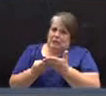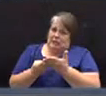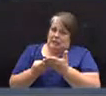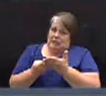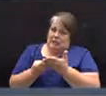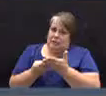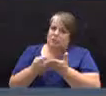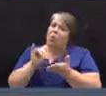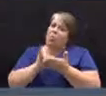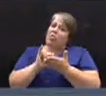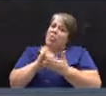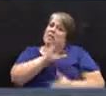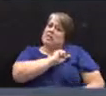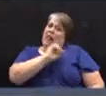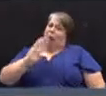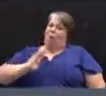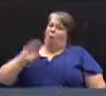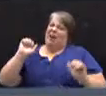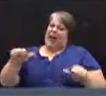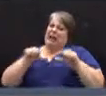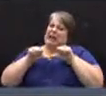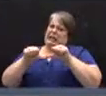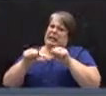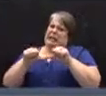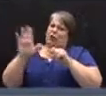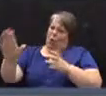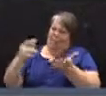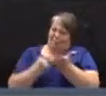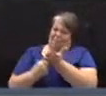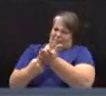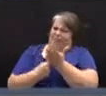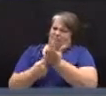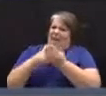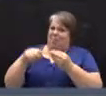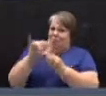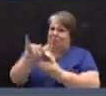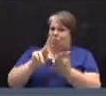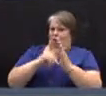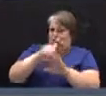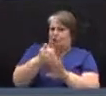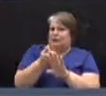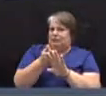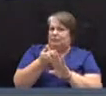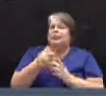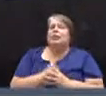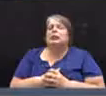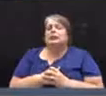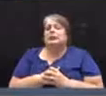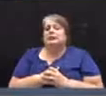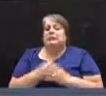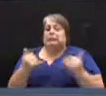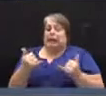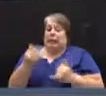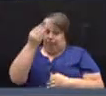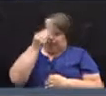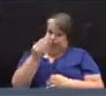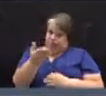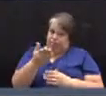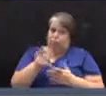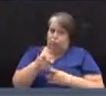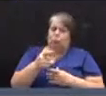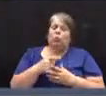the select board can continue their deliberations. Now, let me say to you that